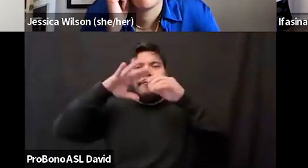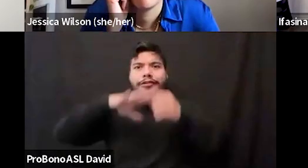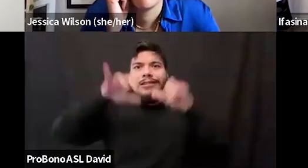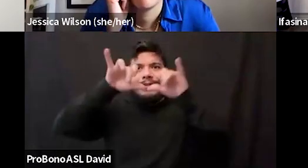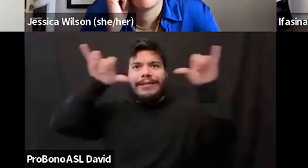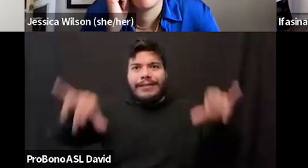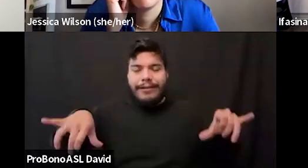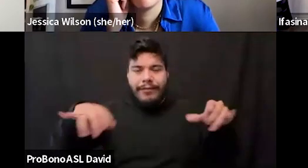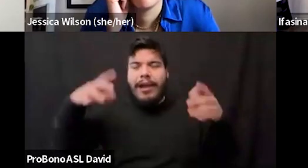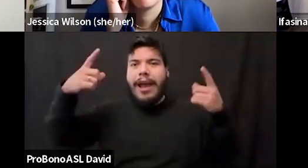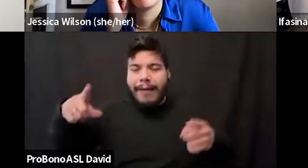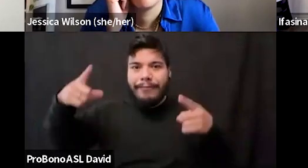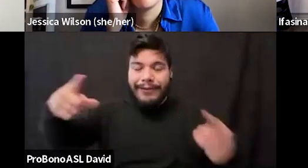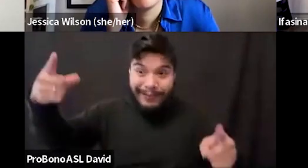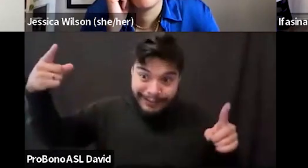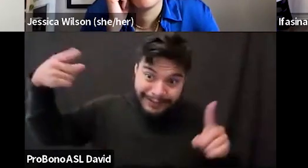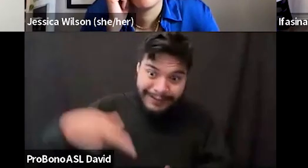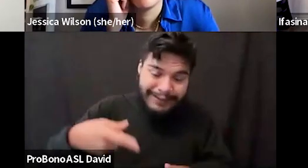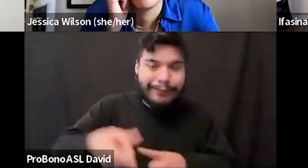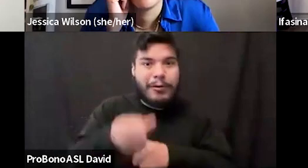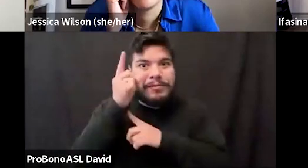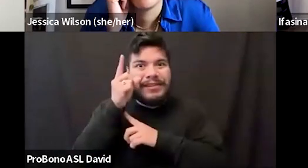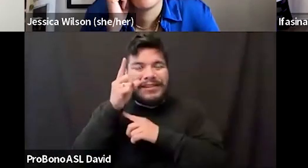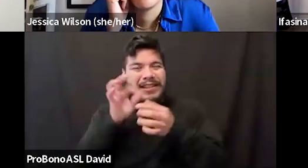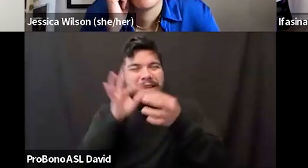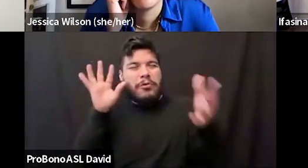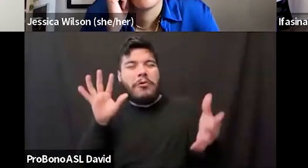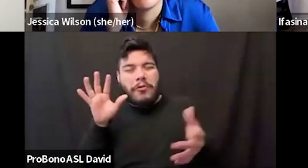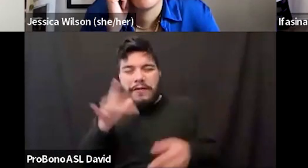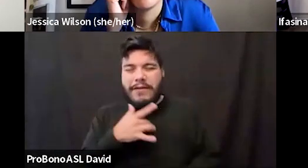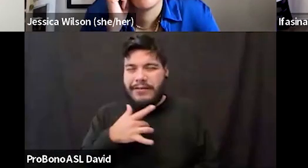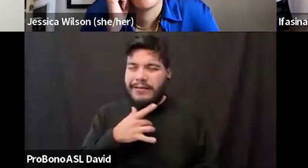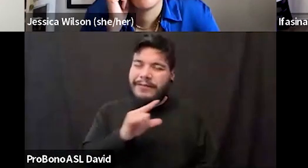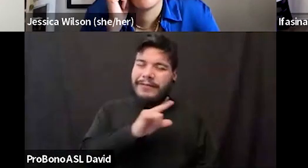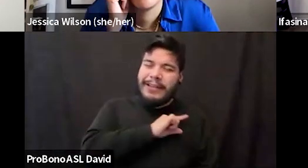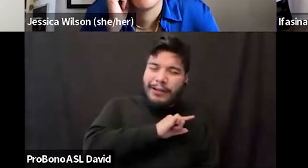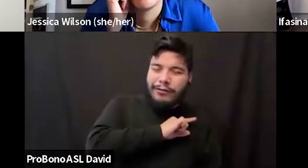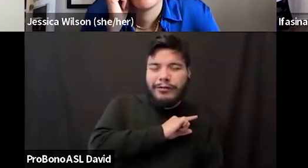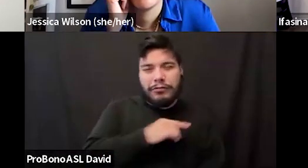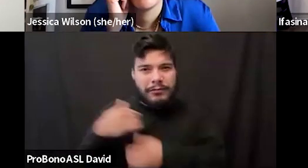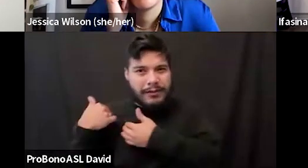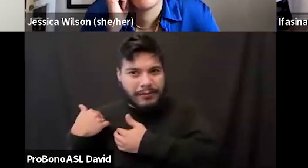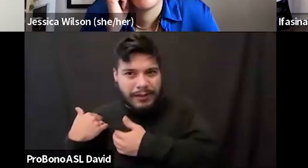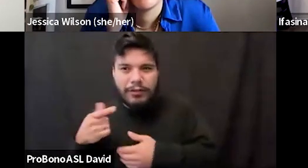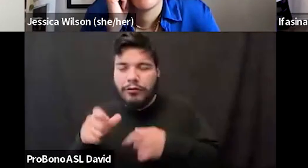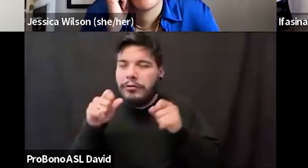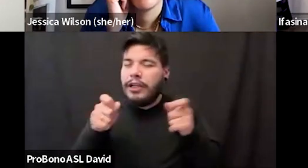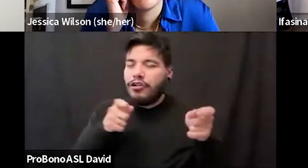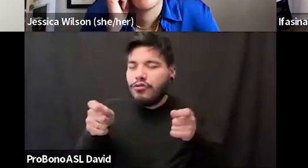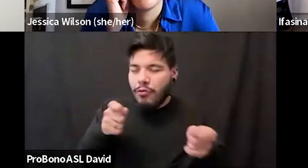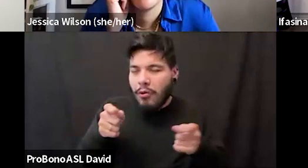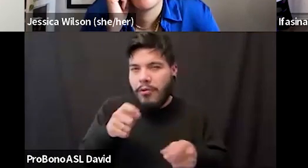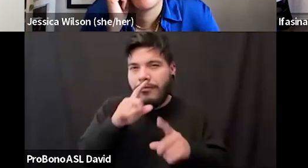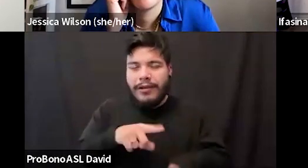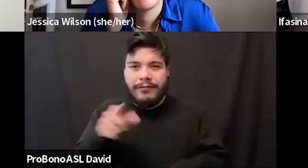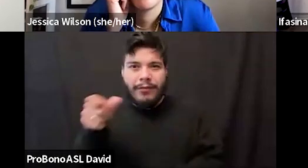moment, then I think it also lets you let go of any feelings of guilt or responsibility that you can control the reaction from someone